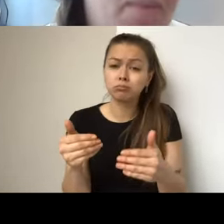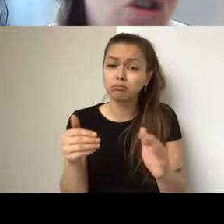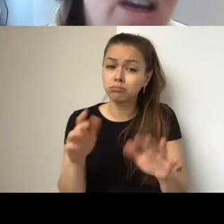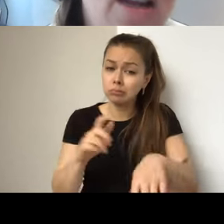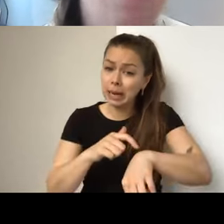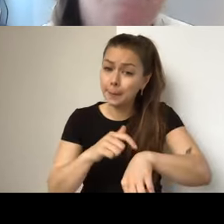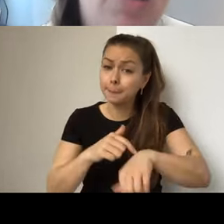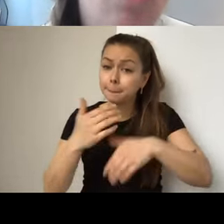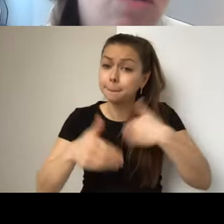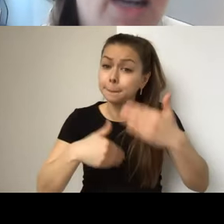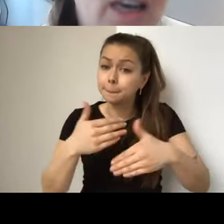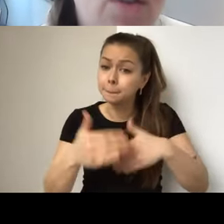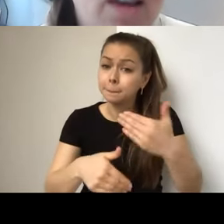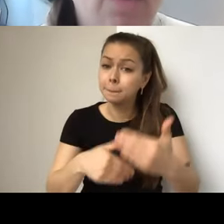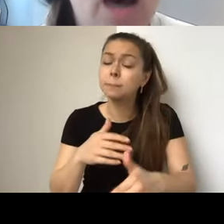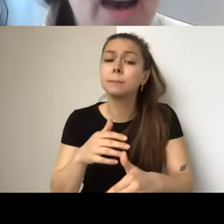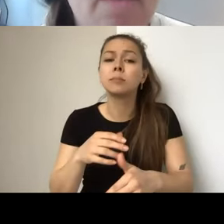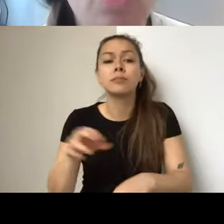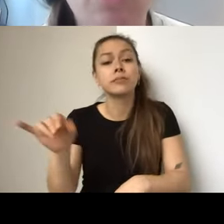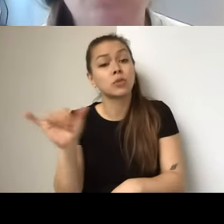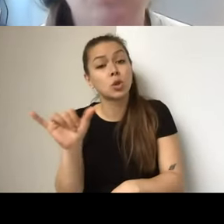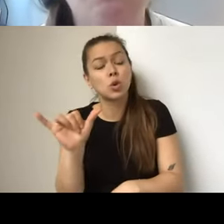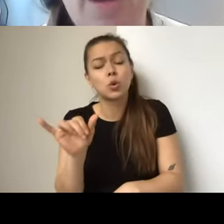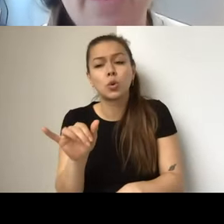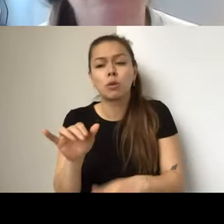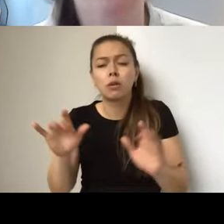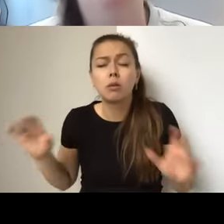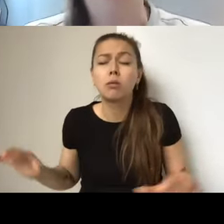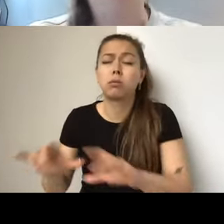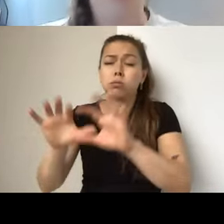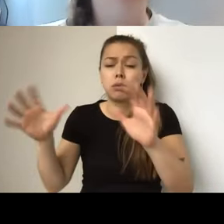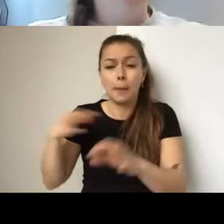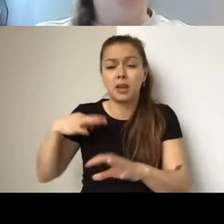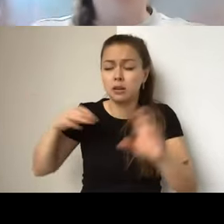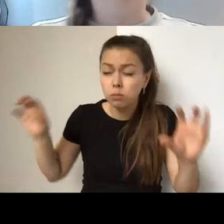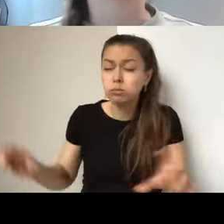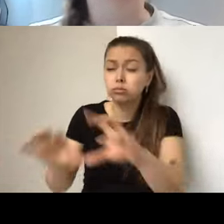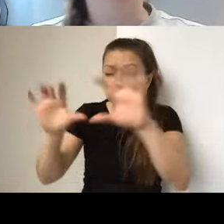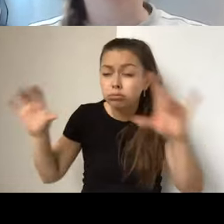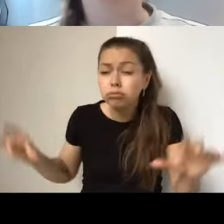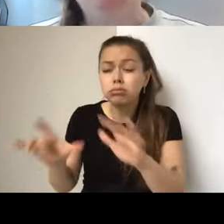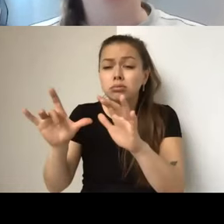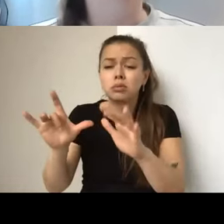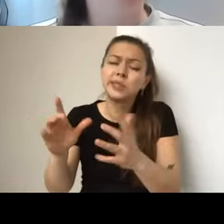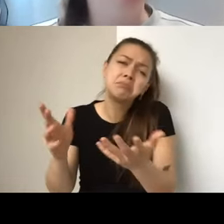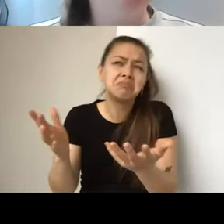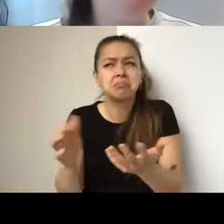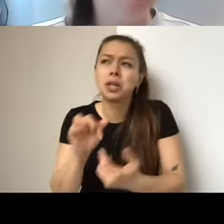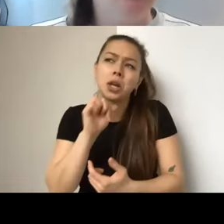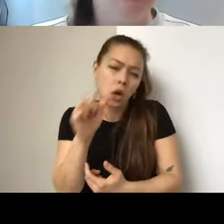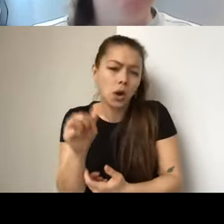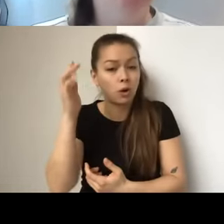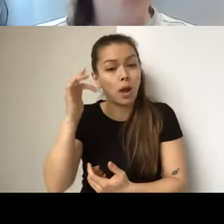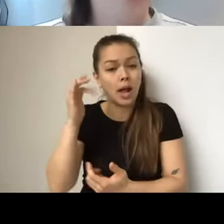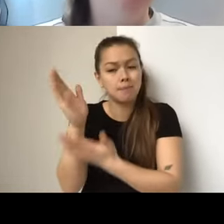submitting a budget, but you do want to give yourself time to compile, you know, CVs and bios for your